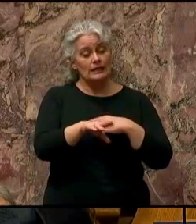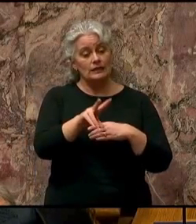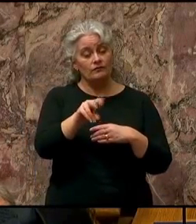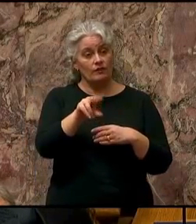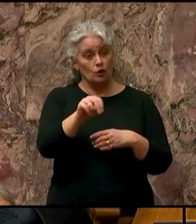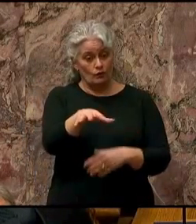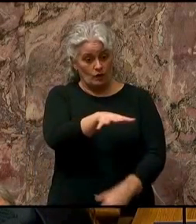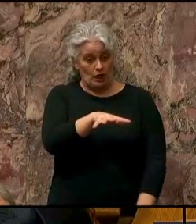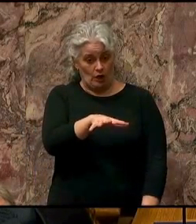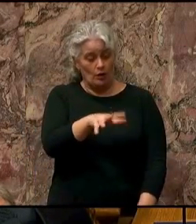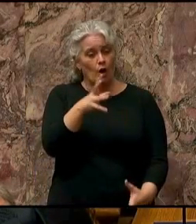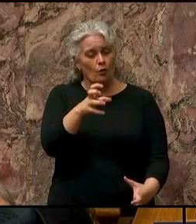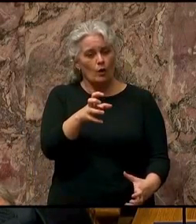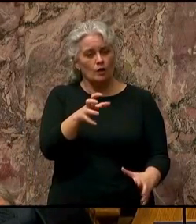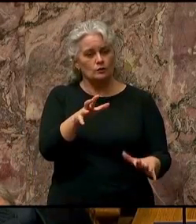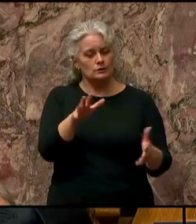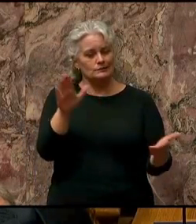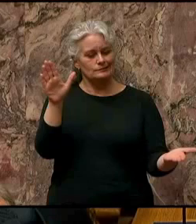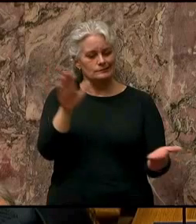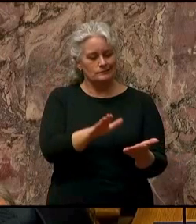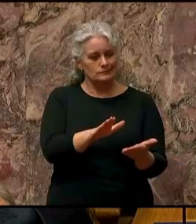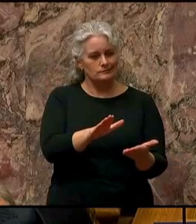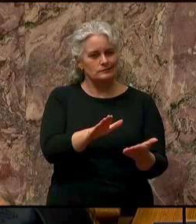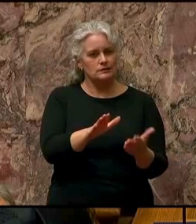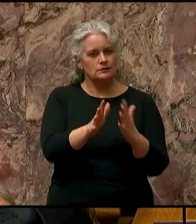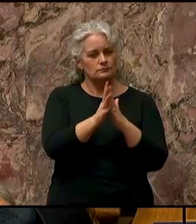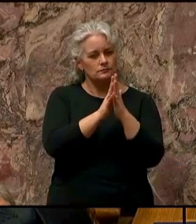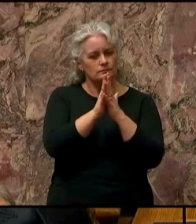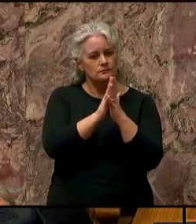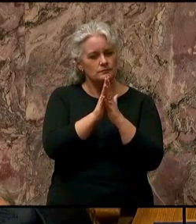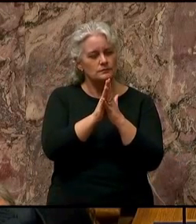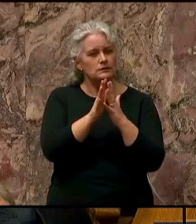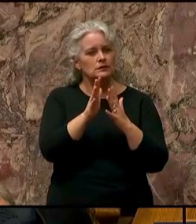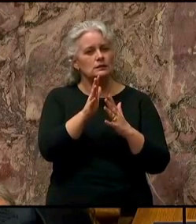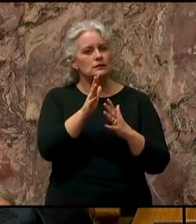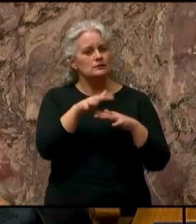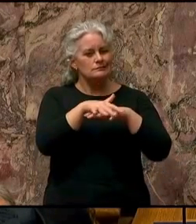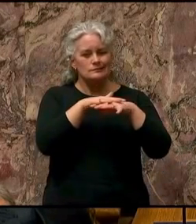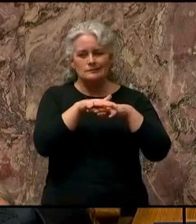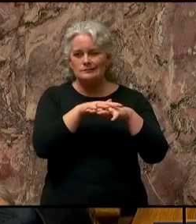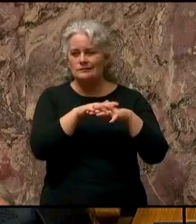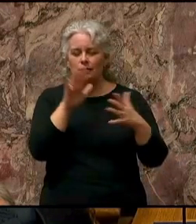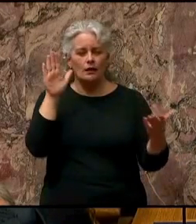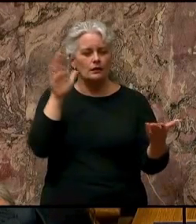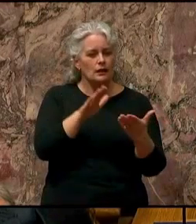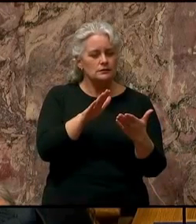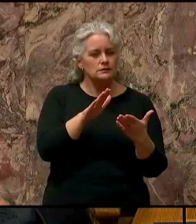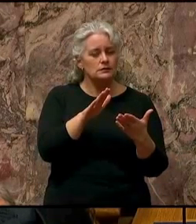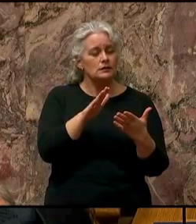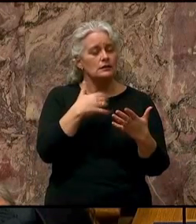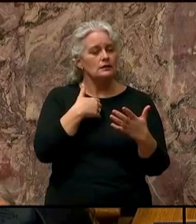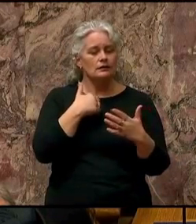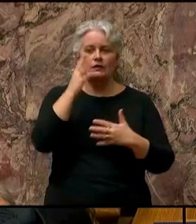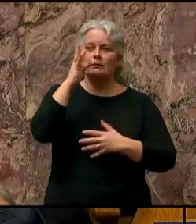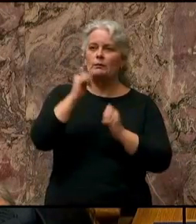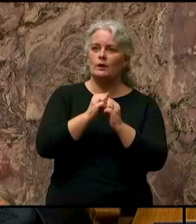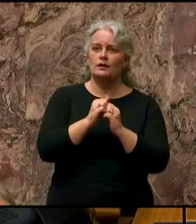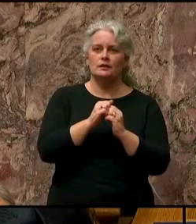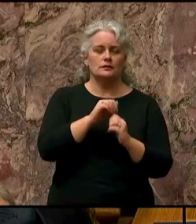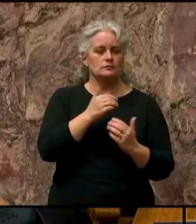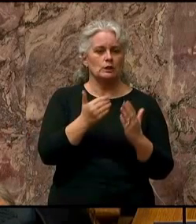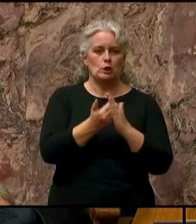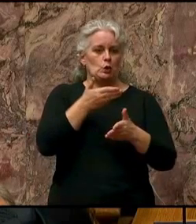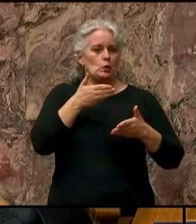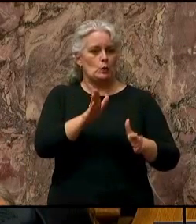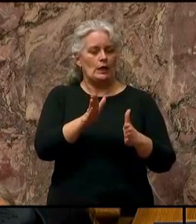congestion, reduce emissions and invest in new public transit infrastructure. They have come up with a realistic